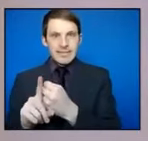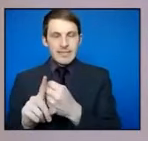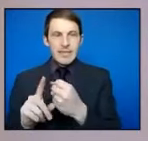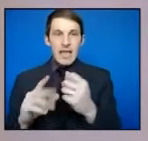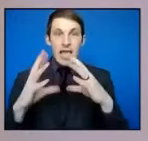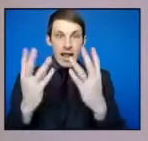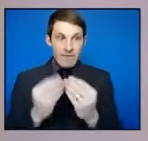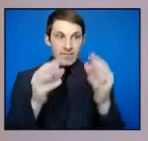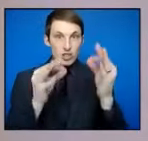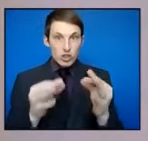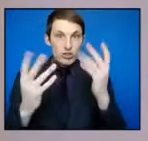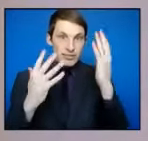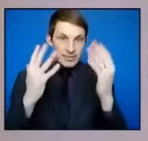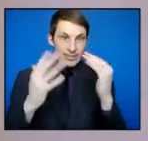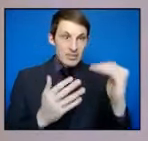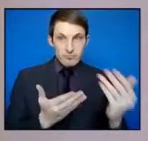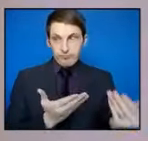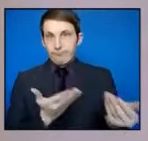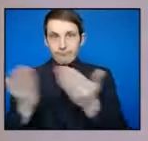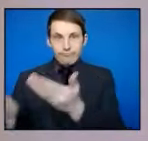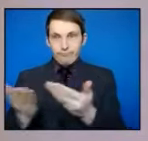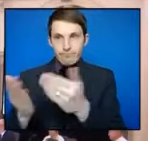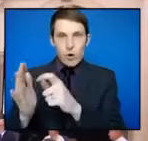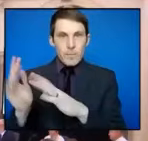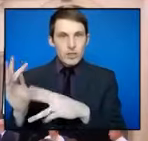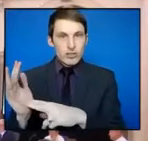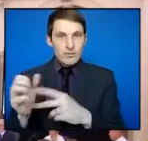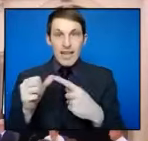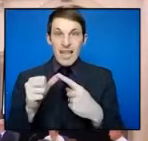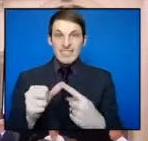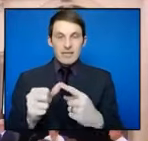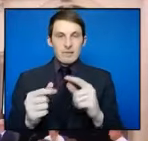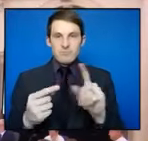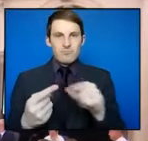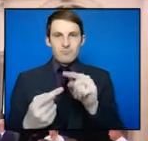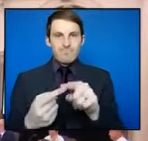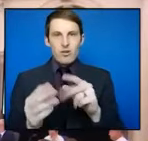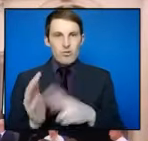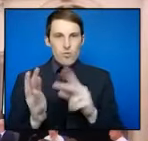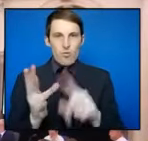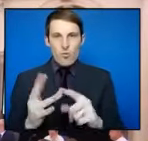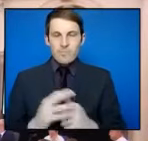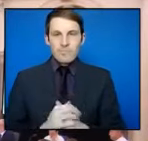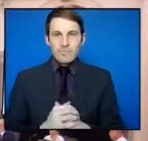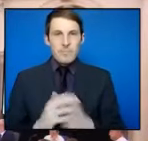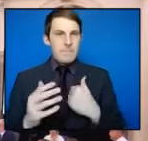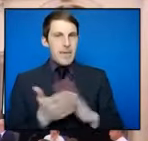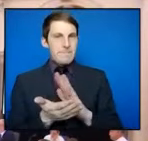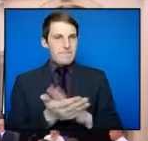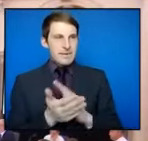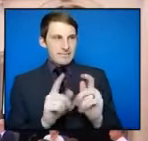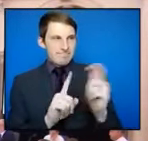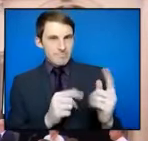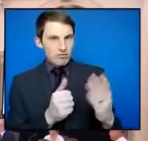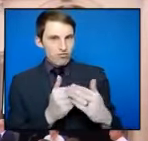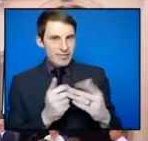Equal Opportunity and Human Rights Commission? The answer to that is my understanding and I'll stand to be corrected if I'm